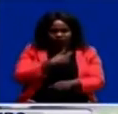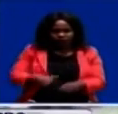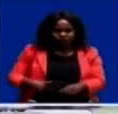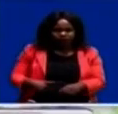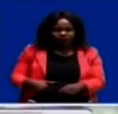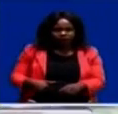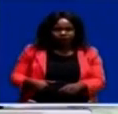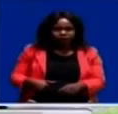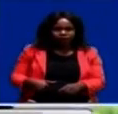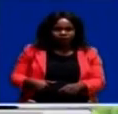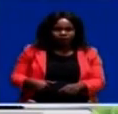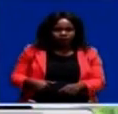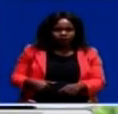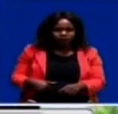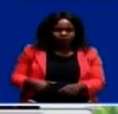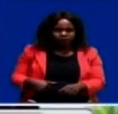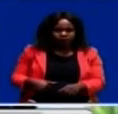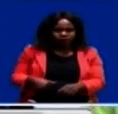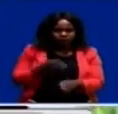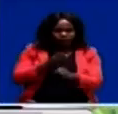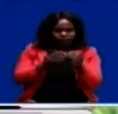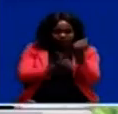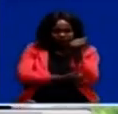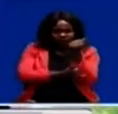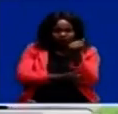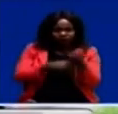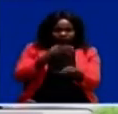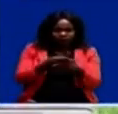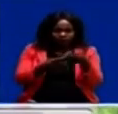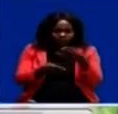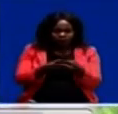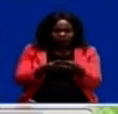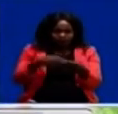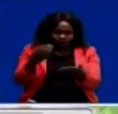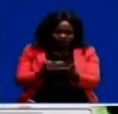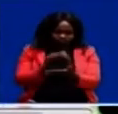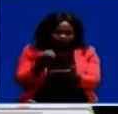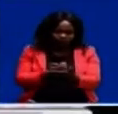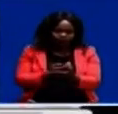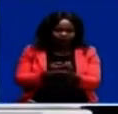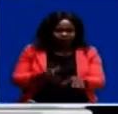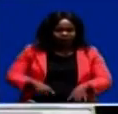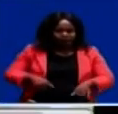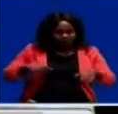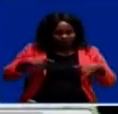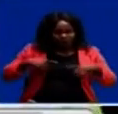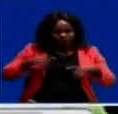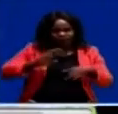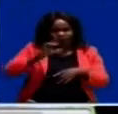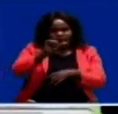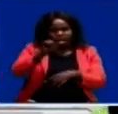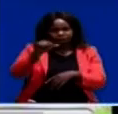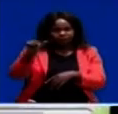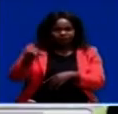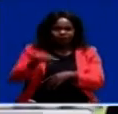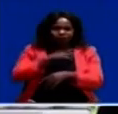significantly contribute to the socio-economic and physical well-being of individuals and